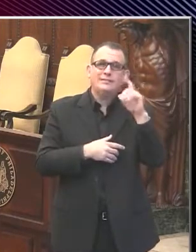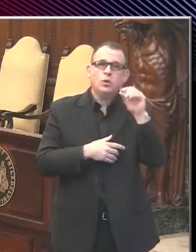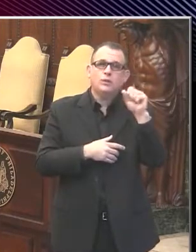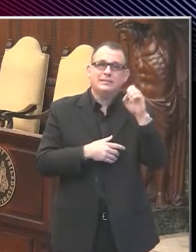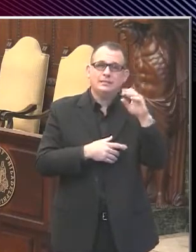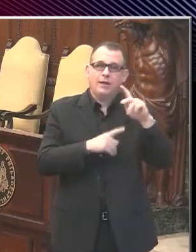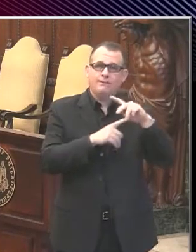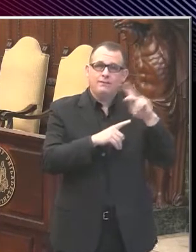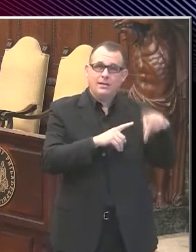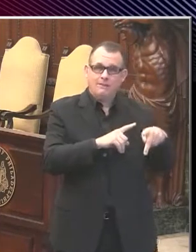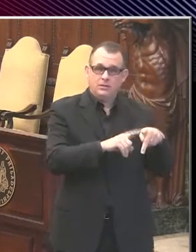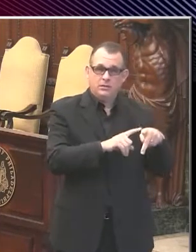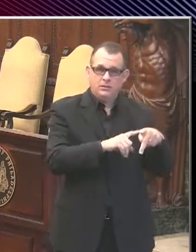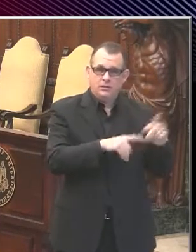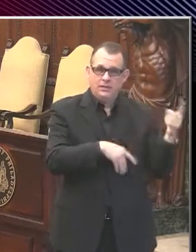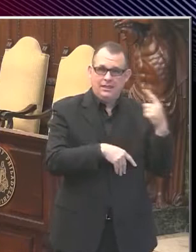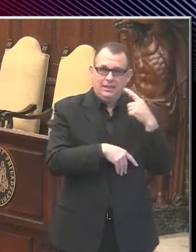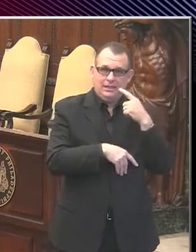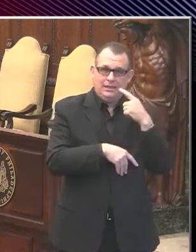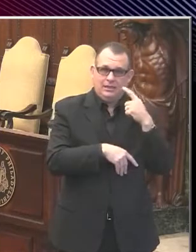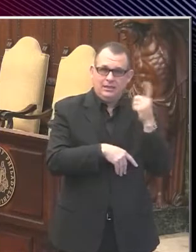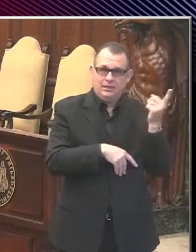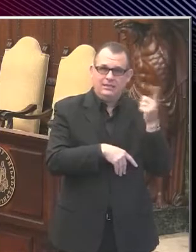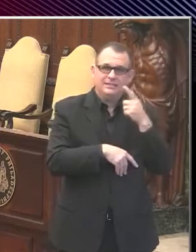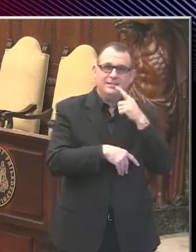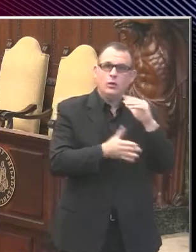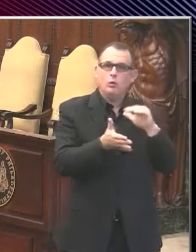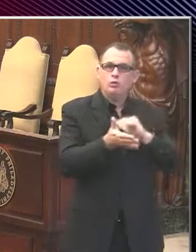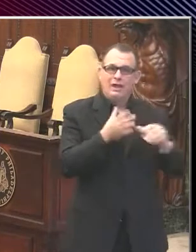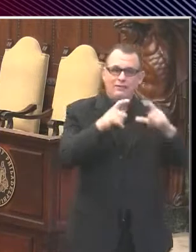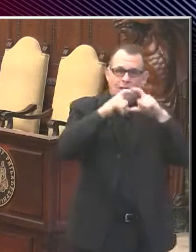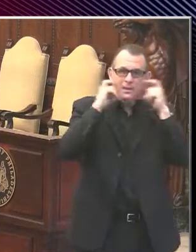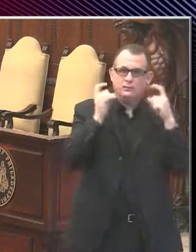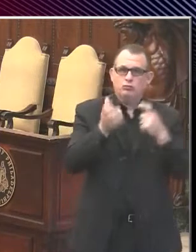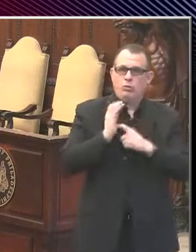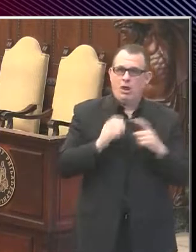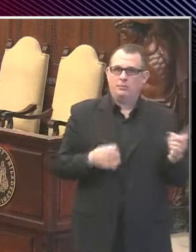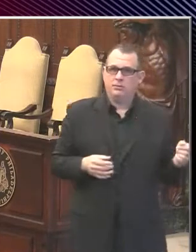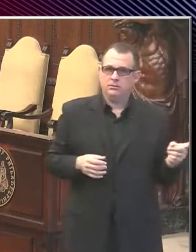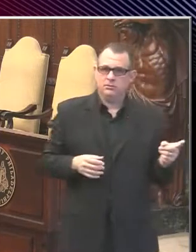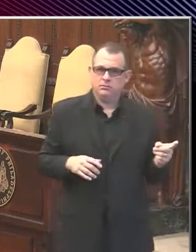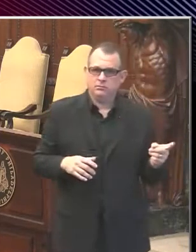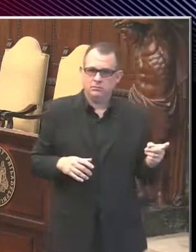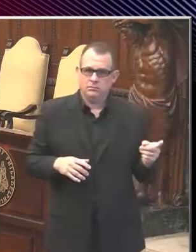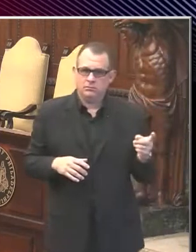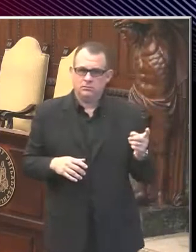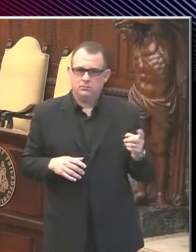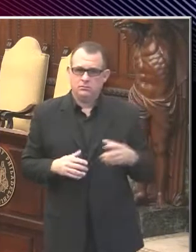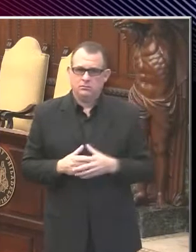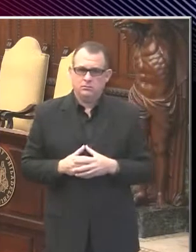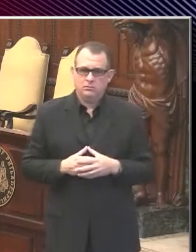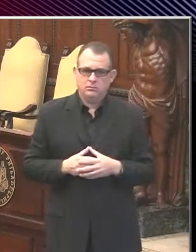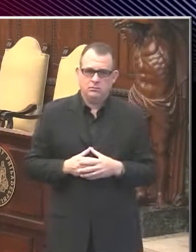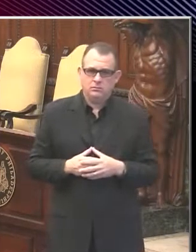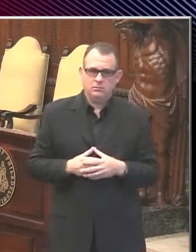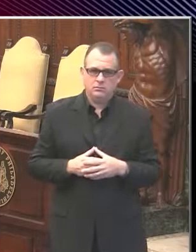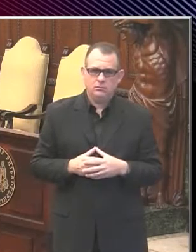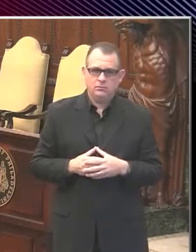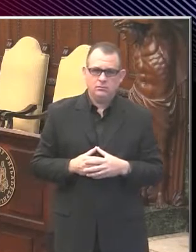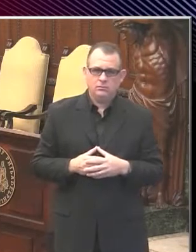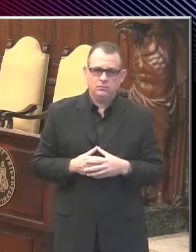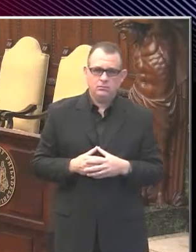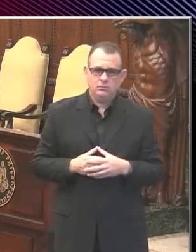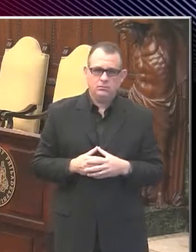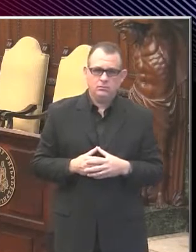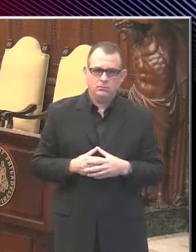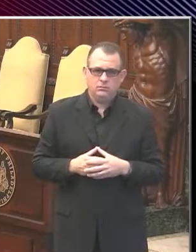easing mask requirements in light of the city issuing an order requiring masks. What is